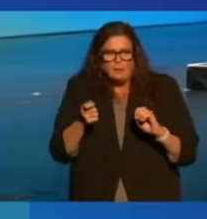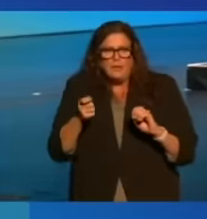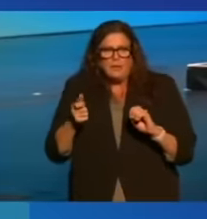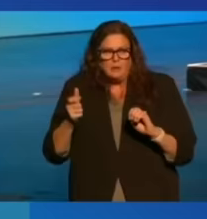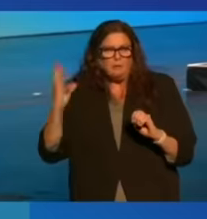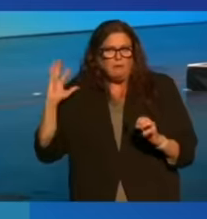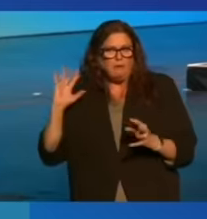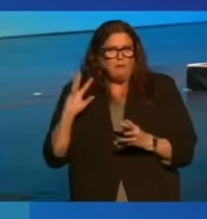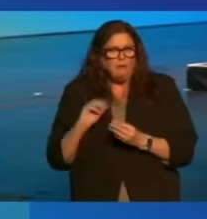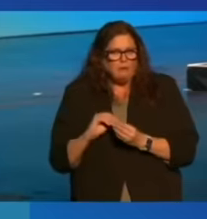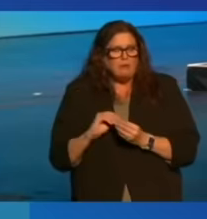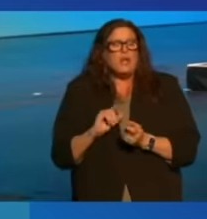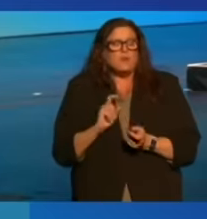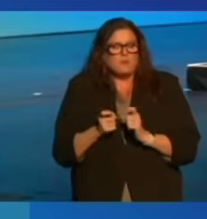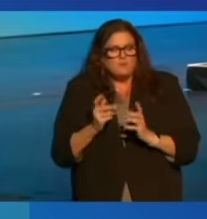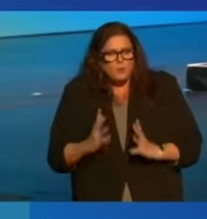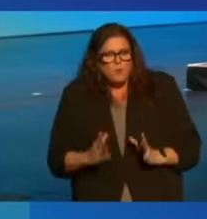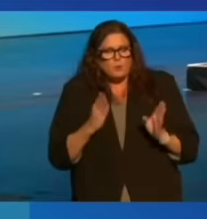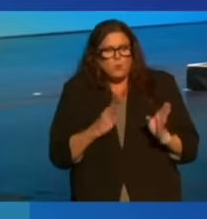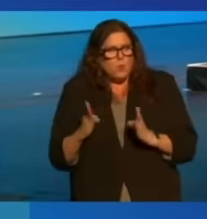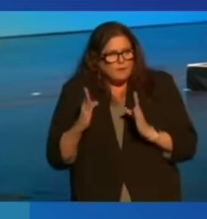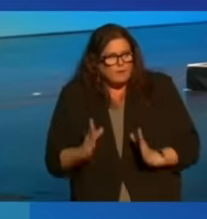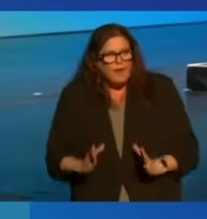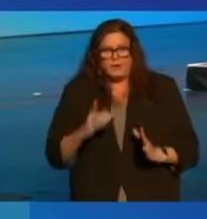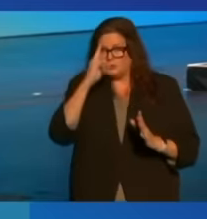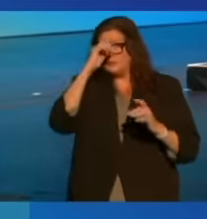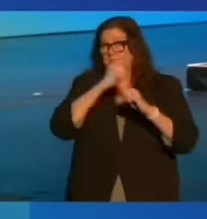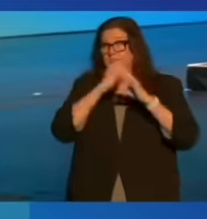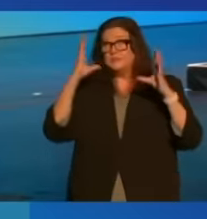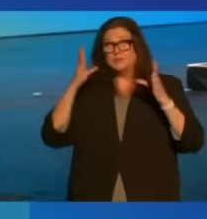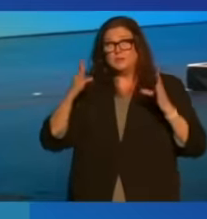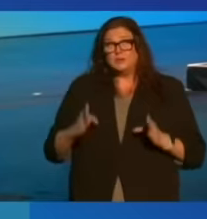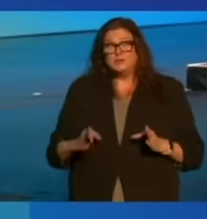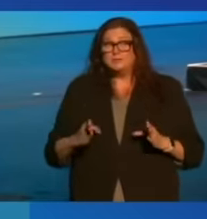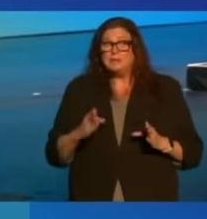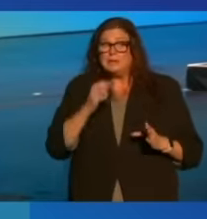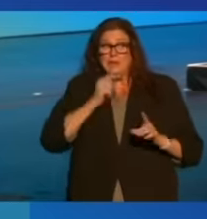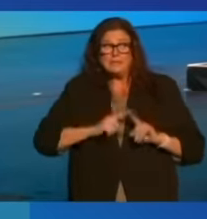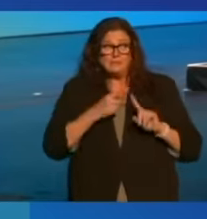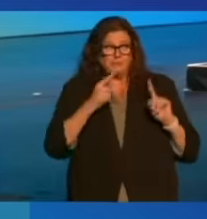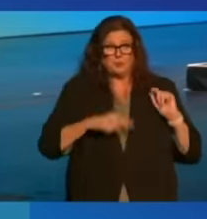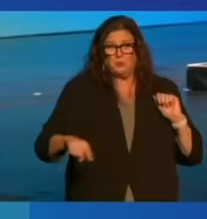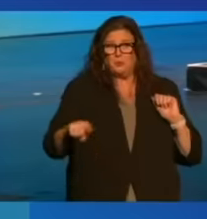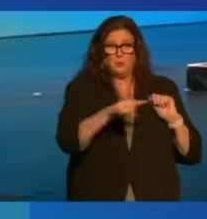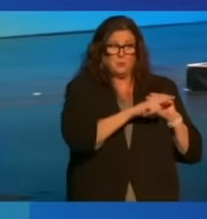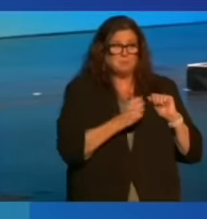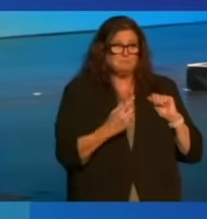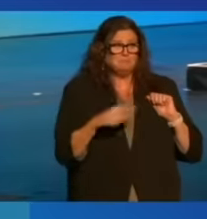of reformers and organizers and visionaries not so different from many of you,